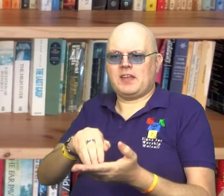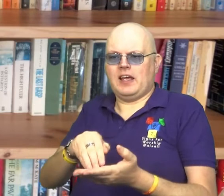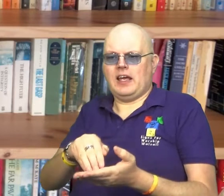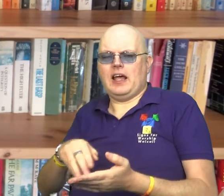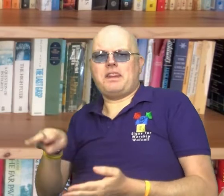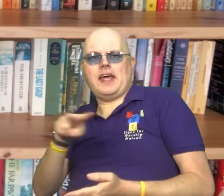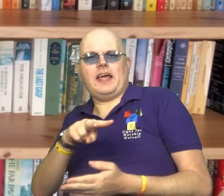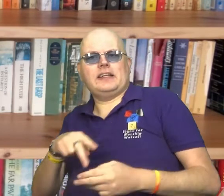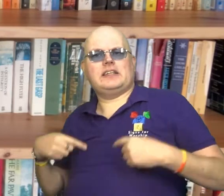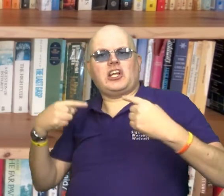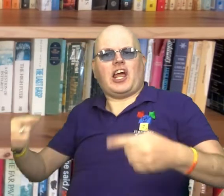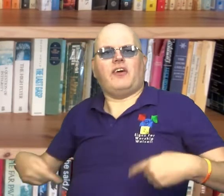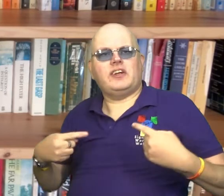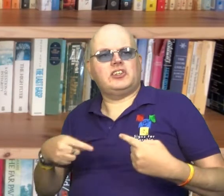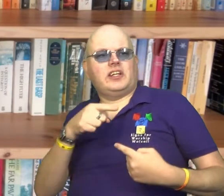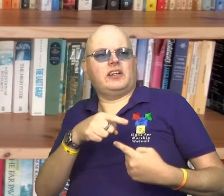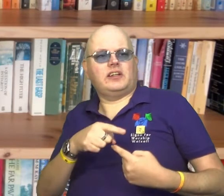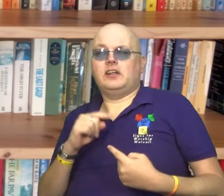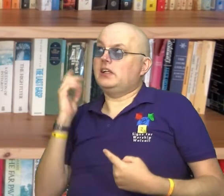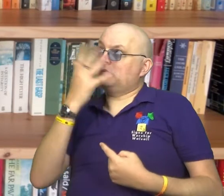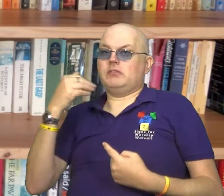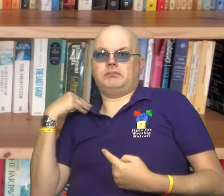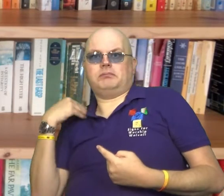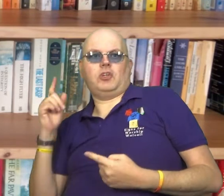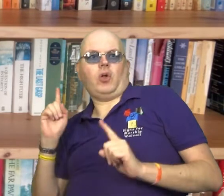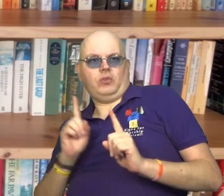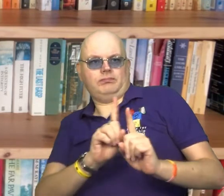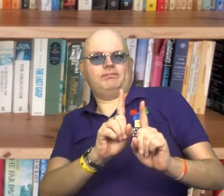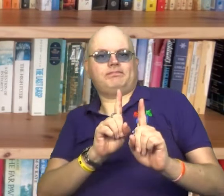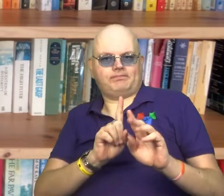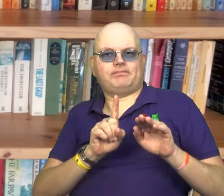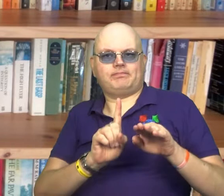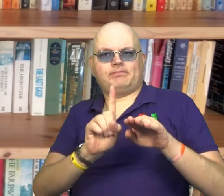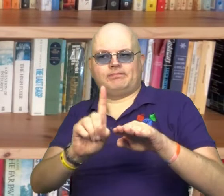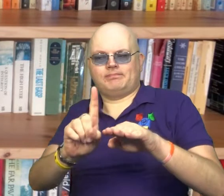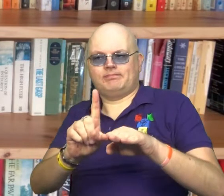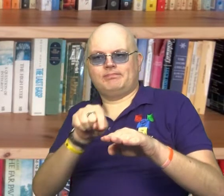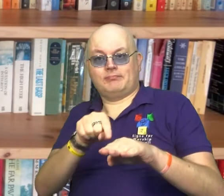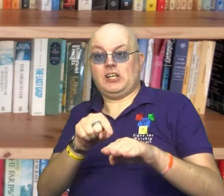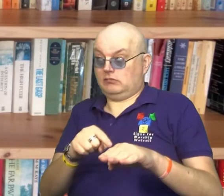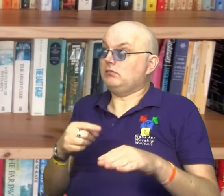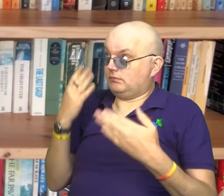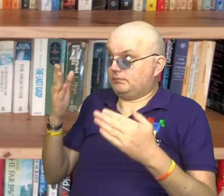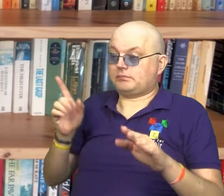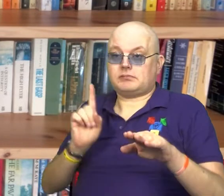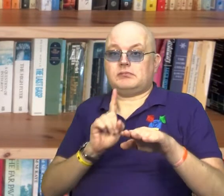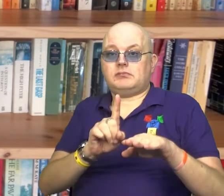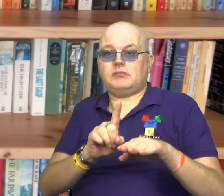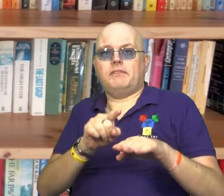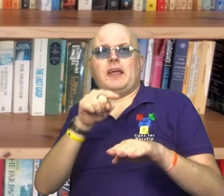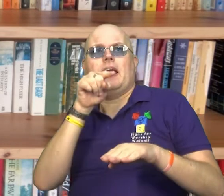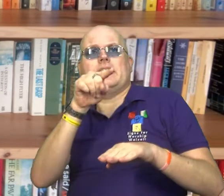sees this carriage coming down the road and the Holy Spirit directs him to go alongside it. So Philip does that.